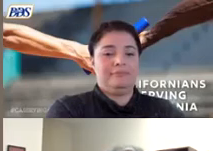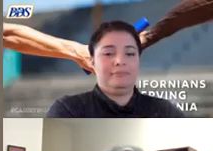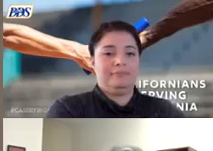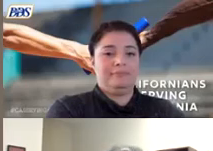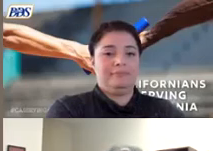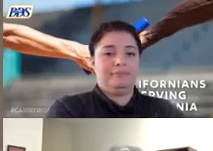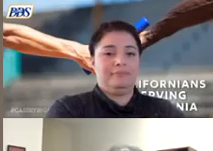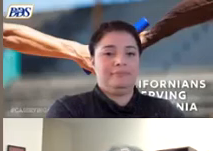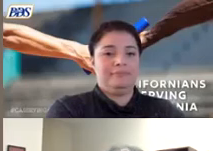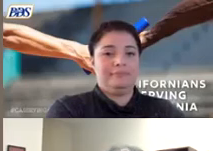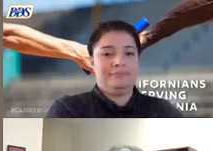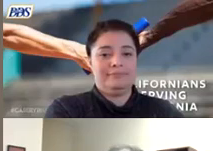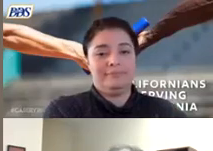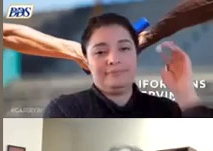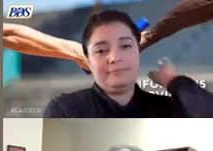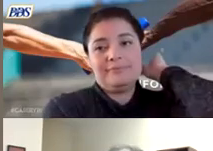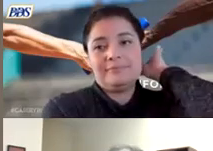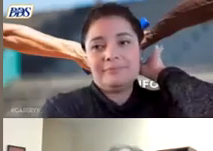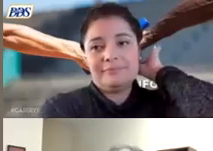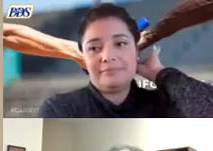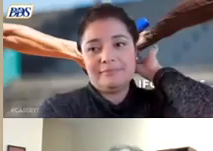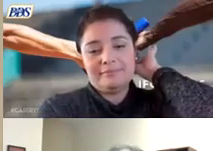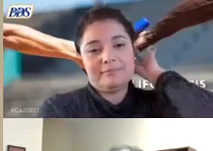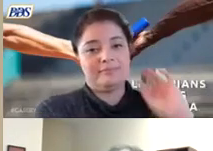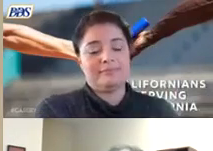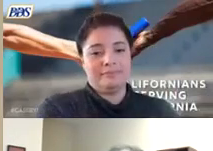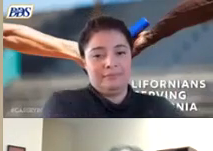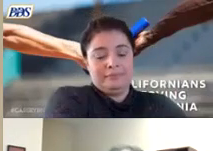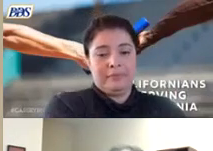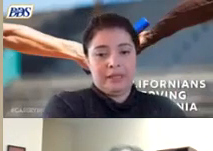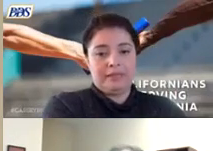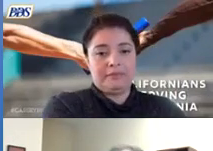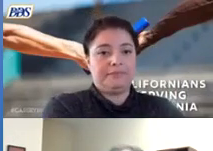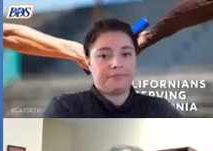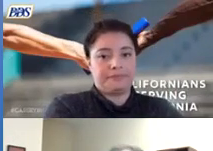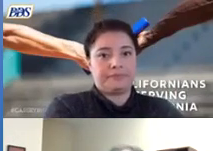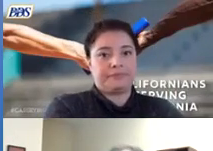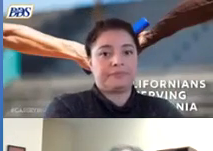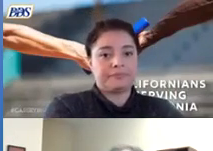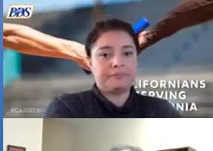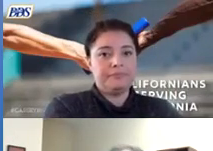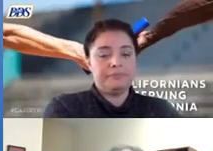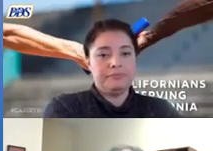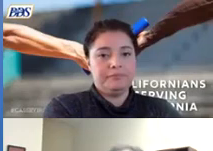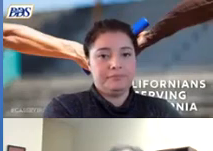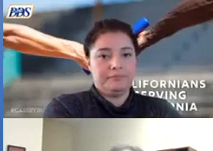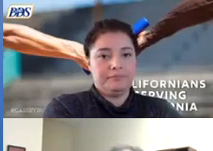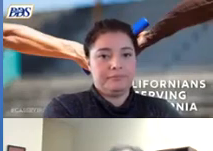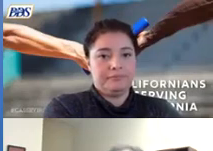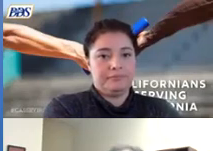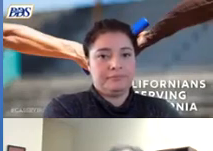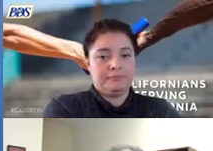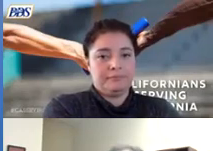we don't really use a lot of services for the most part it's the iep help